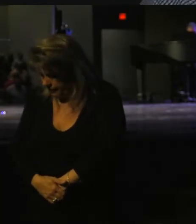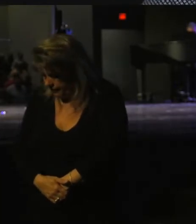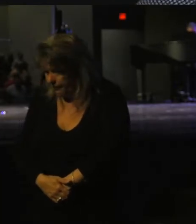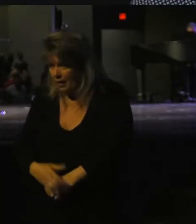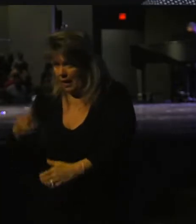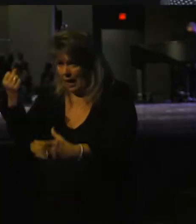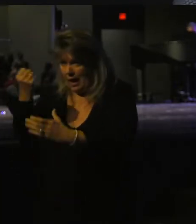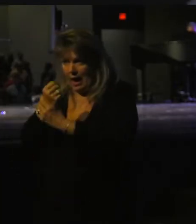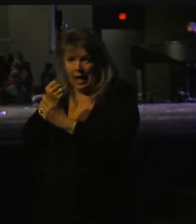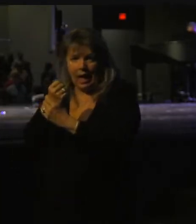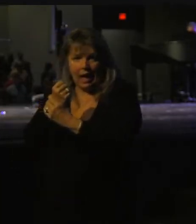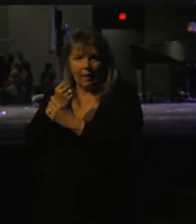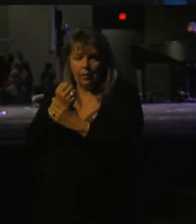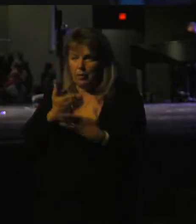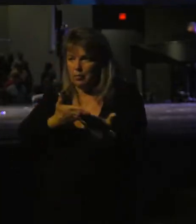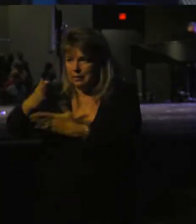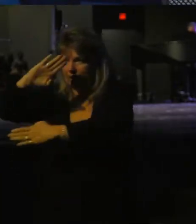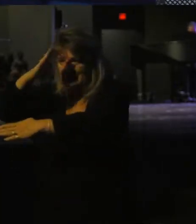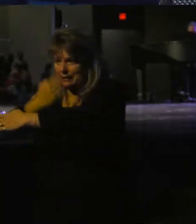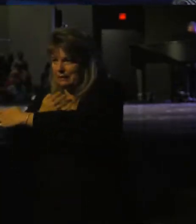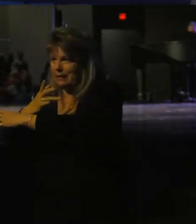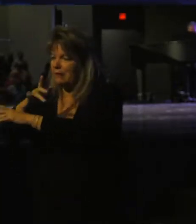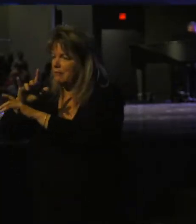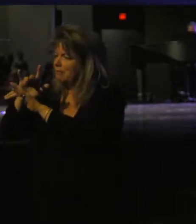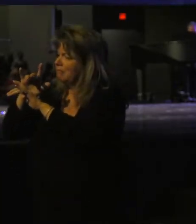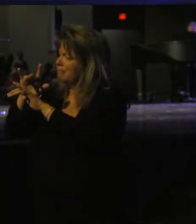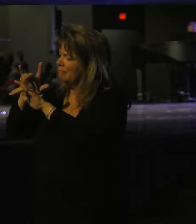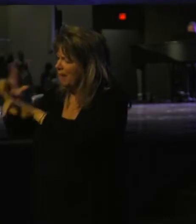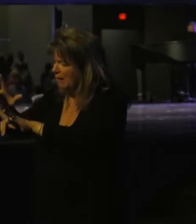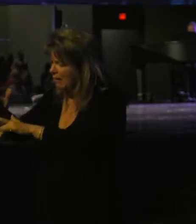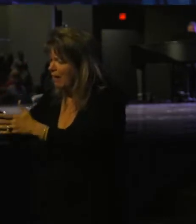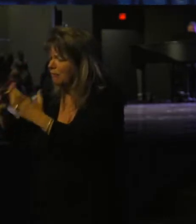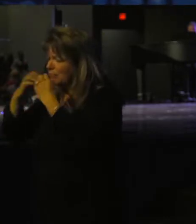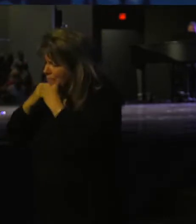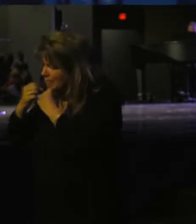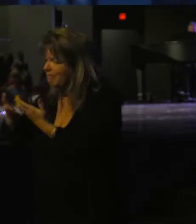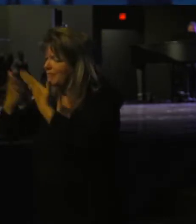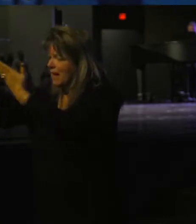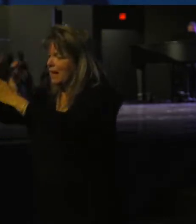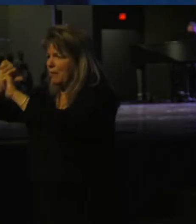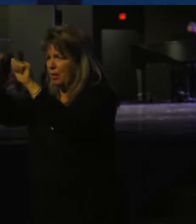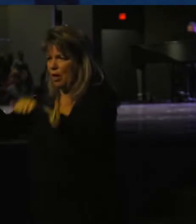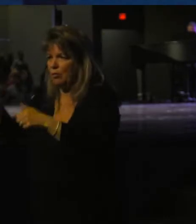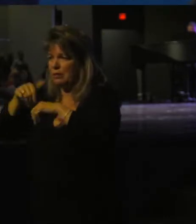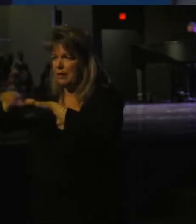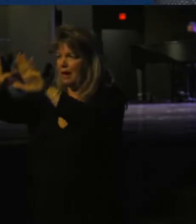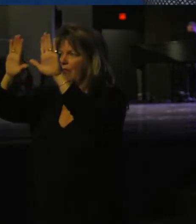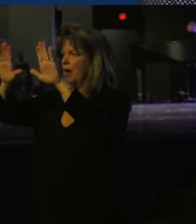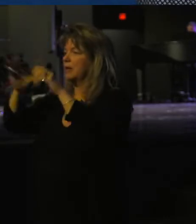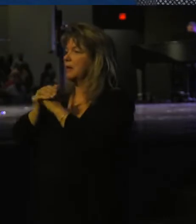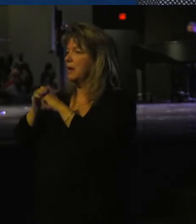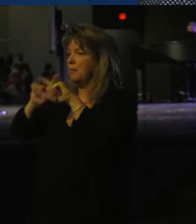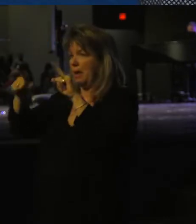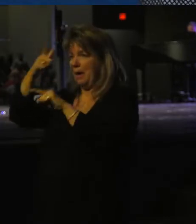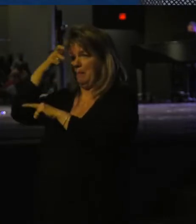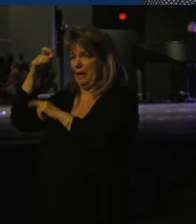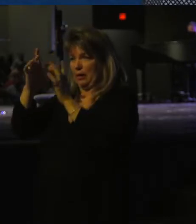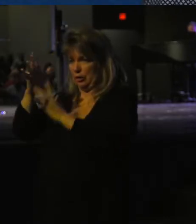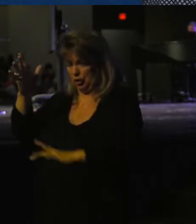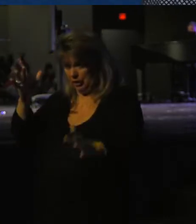Abraham was taking his son that he loved up to the altar to sacrifice him but because Jesus